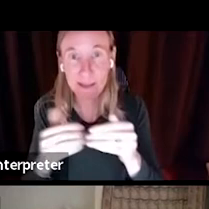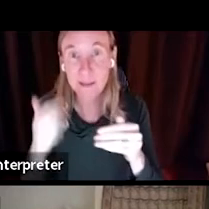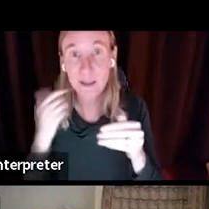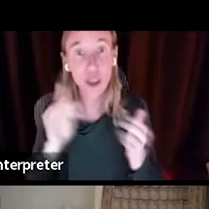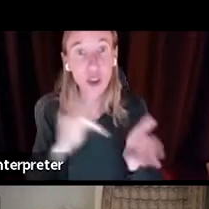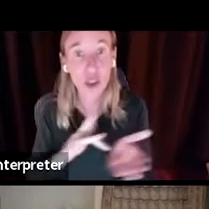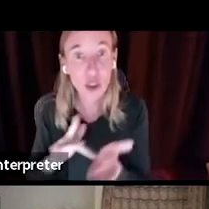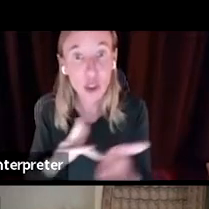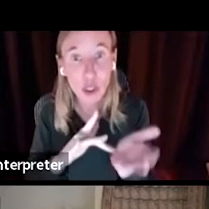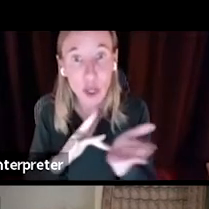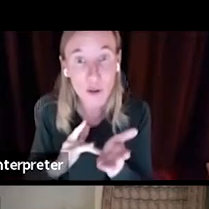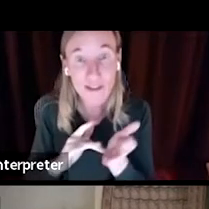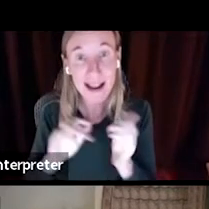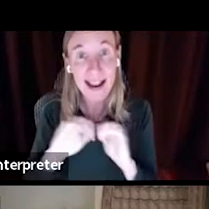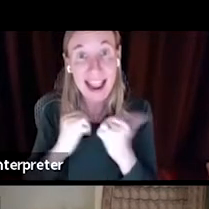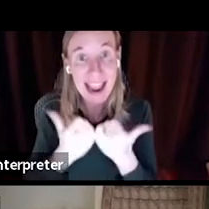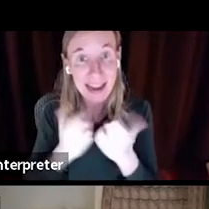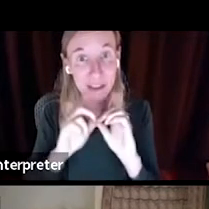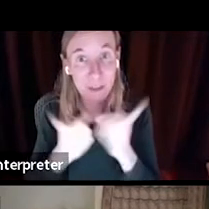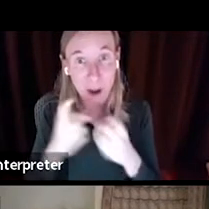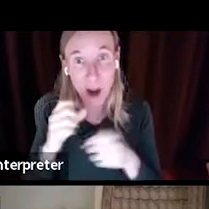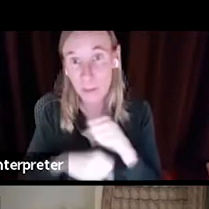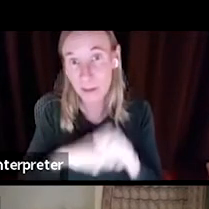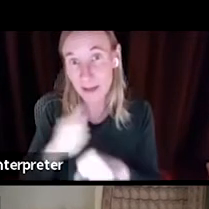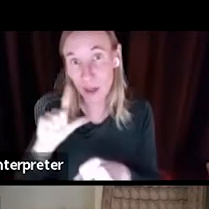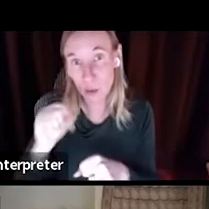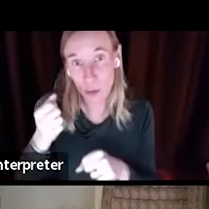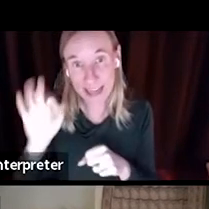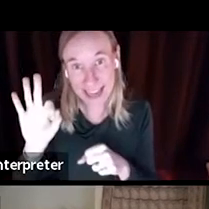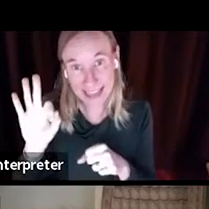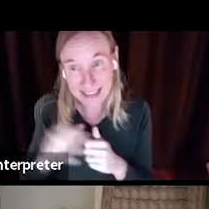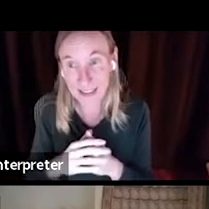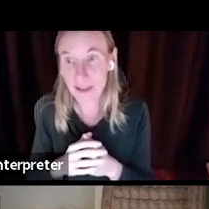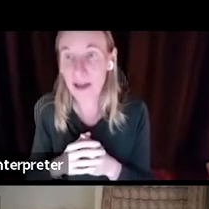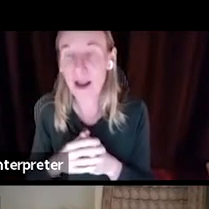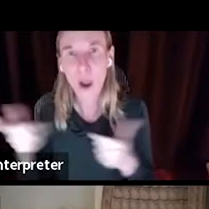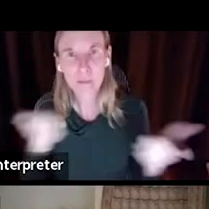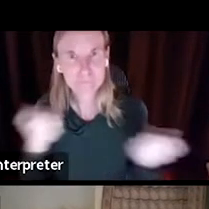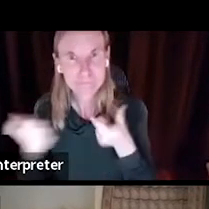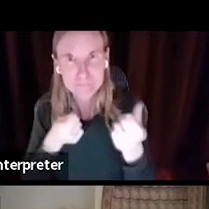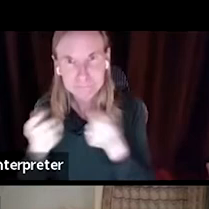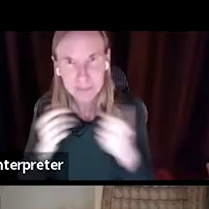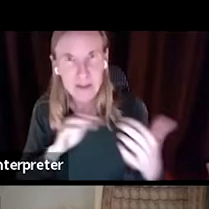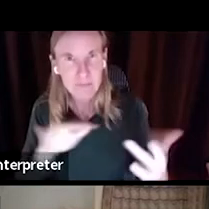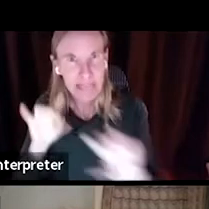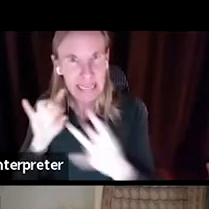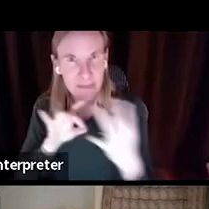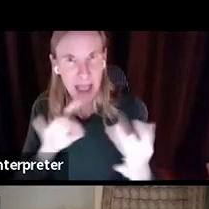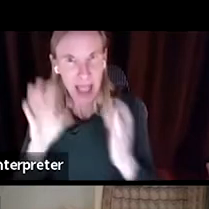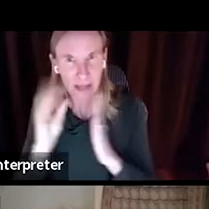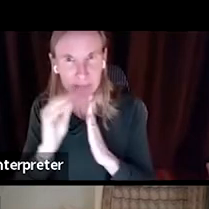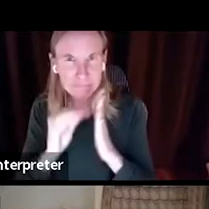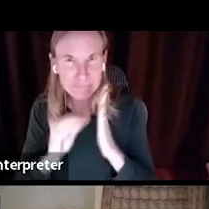in 2019 and received a lot of important and helpful feedback in response.